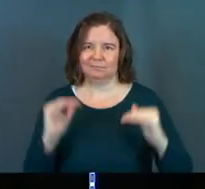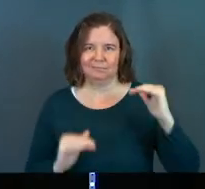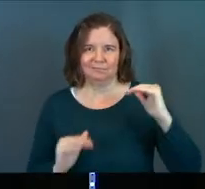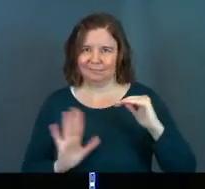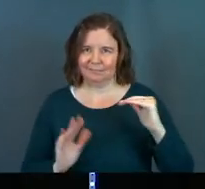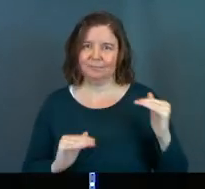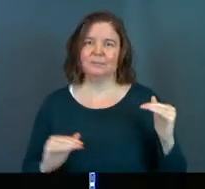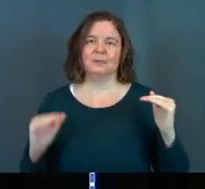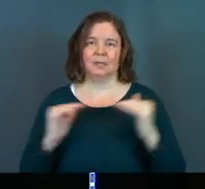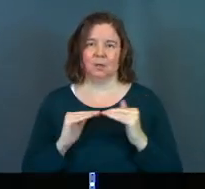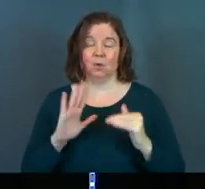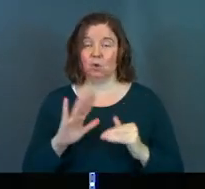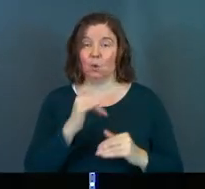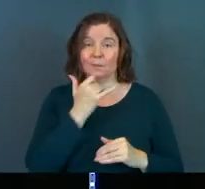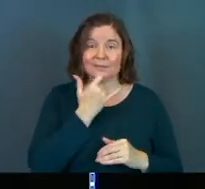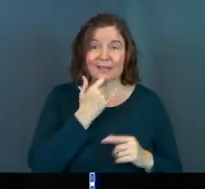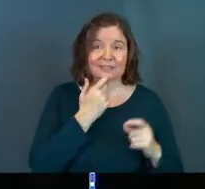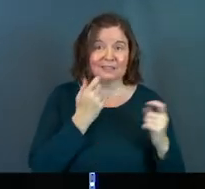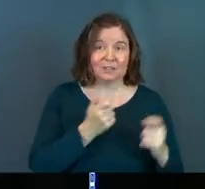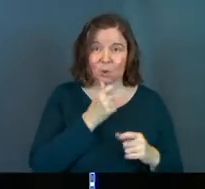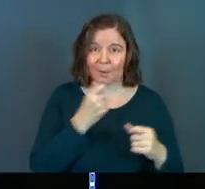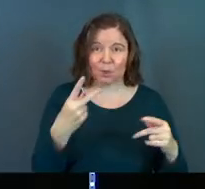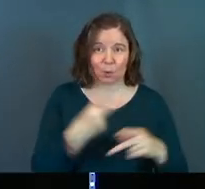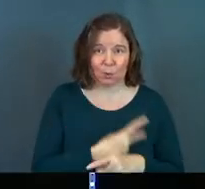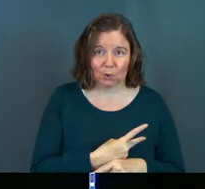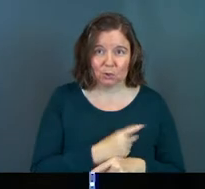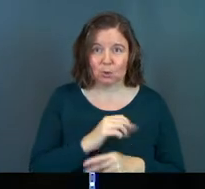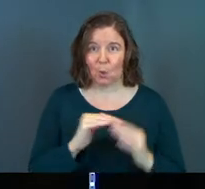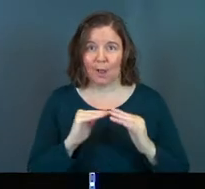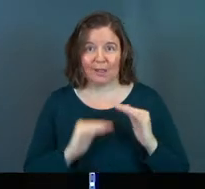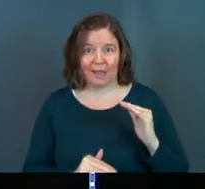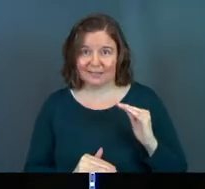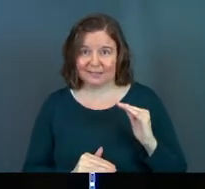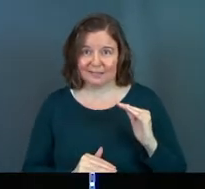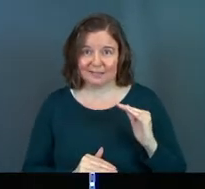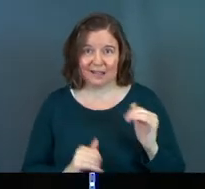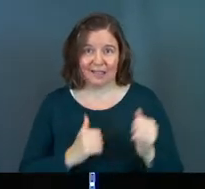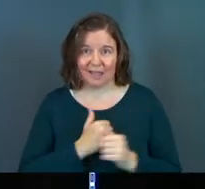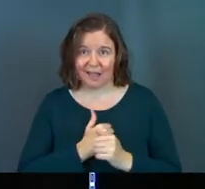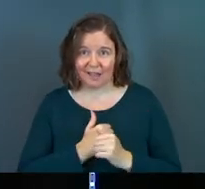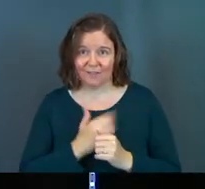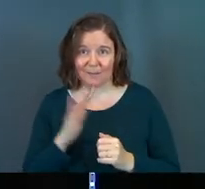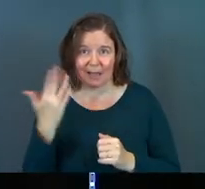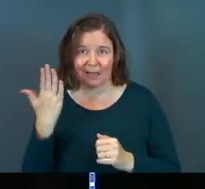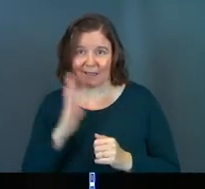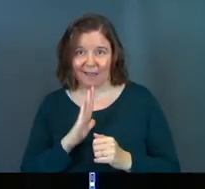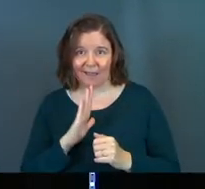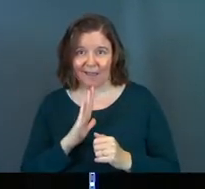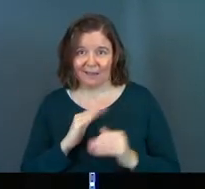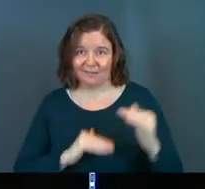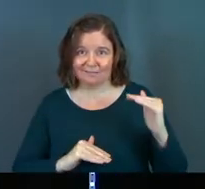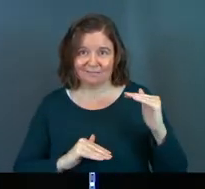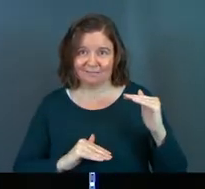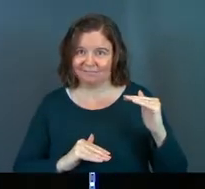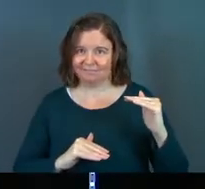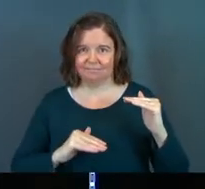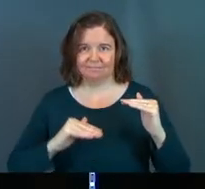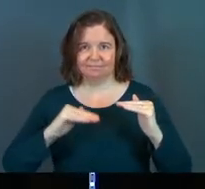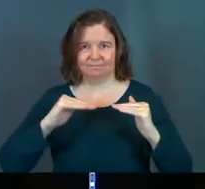Your mistakes and your sins don't make you worse or less loved by God and by anybody else.